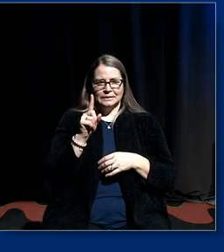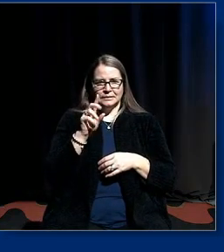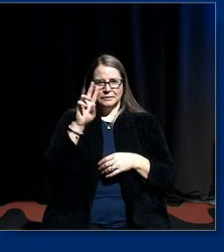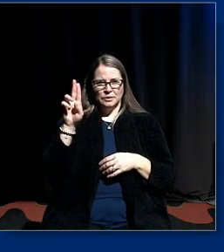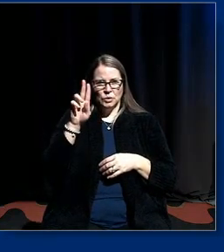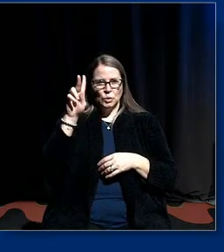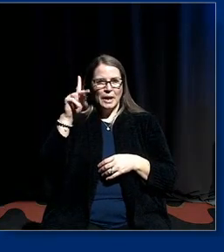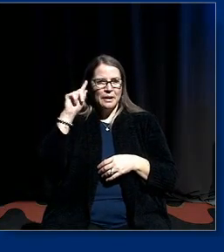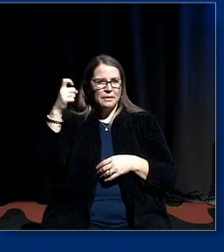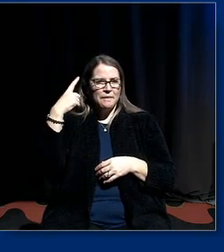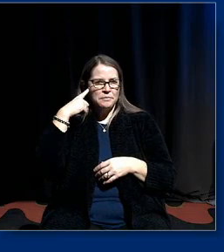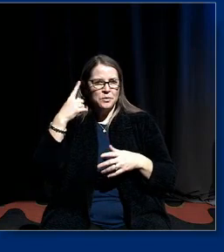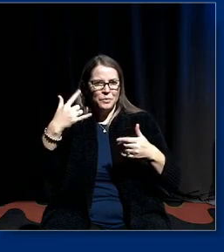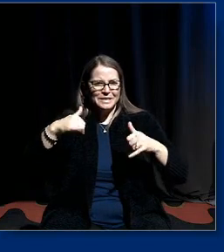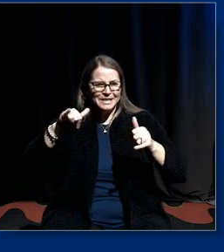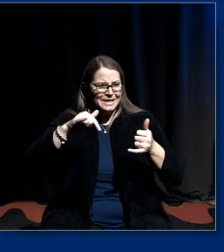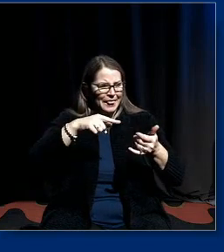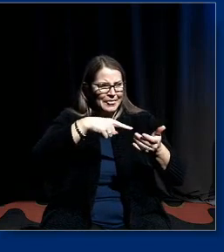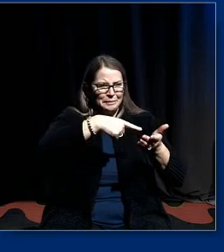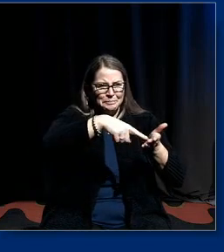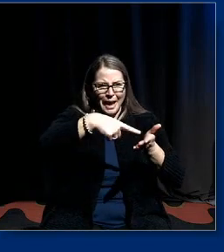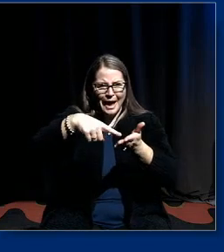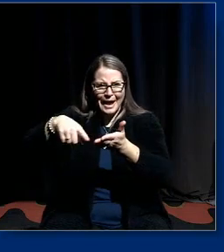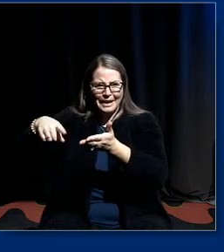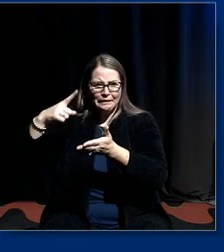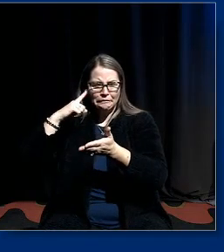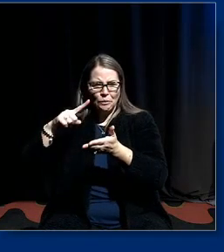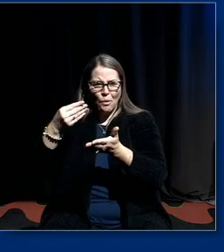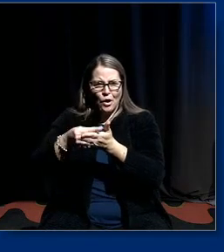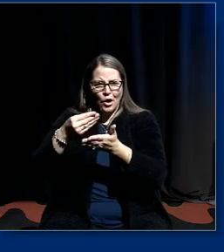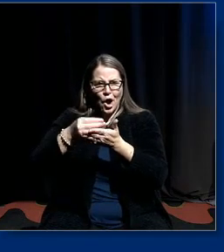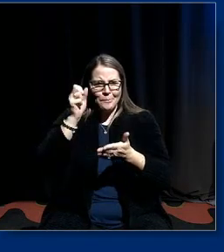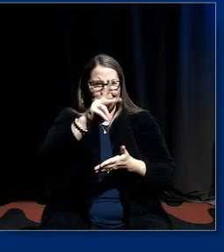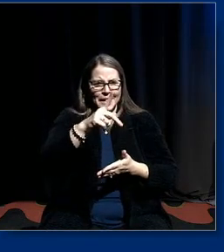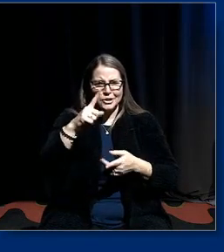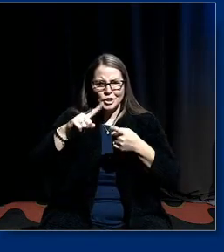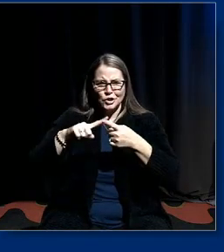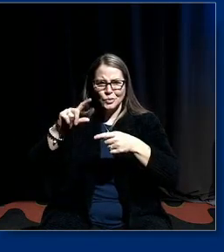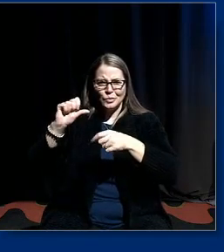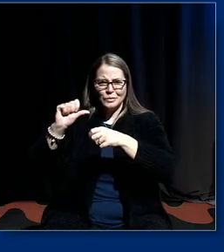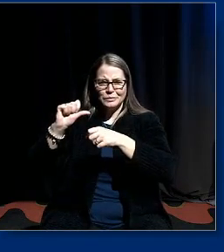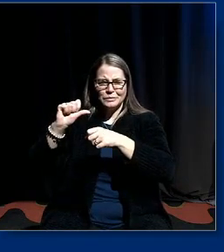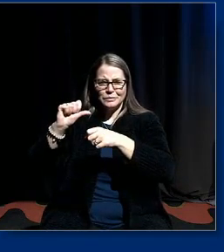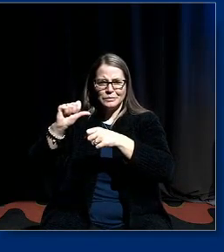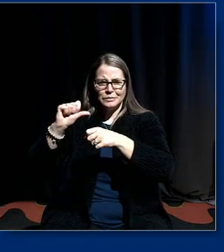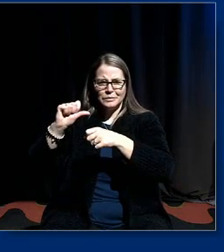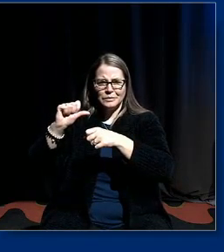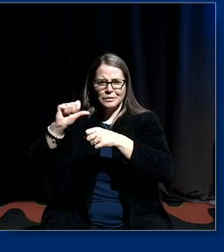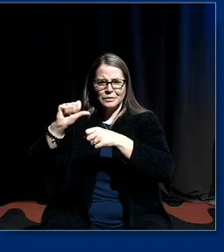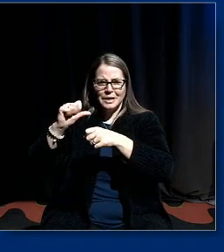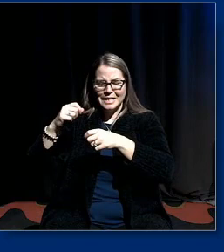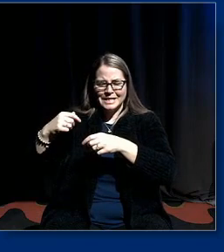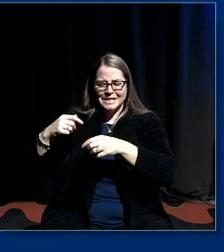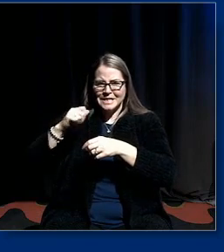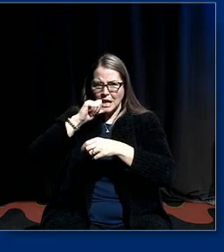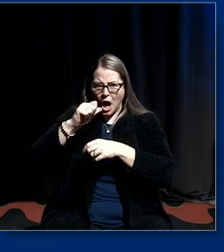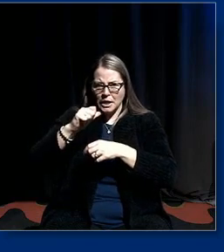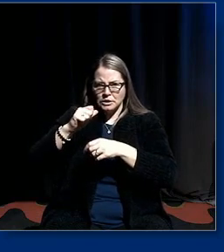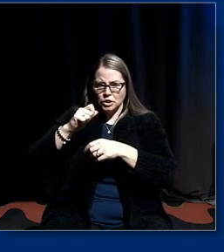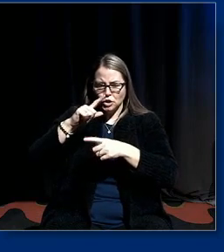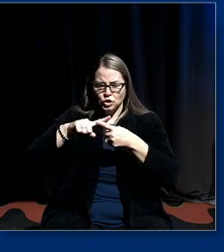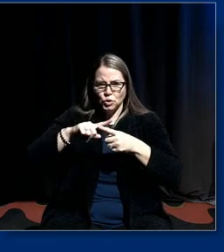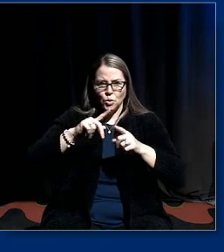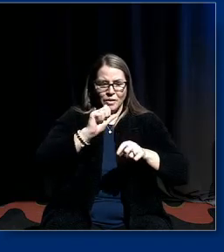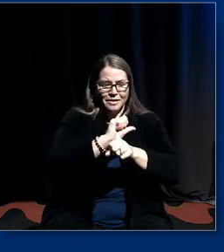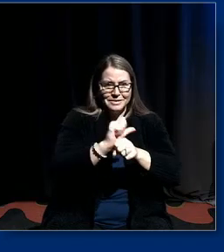uk government was still paying off compensation to slave owners not just descendants of slaves but to the descendants